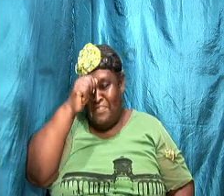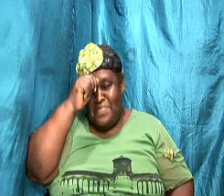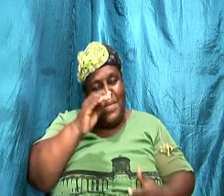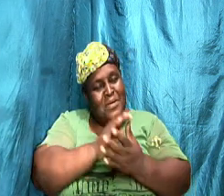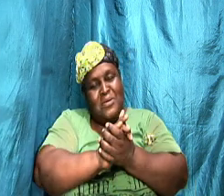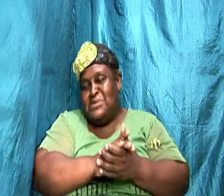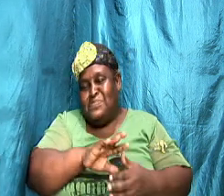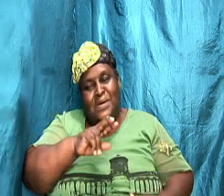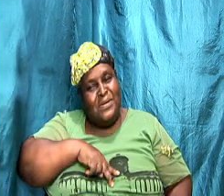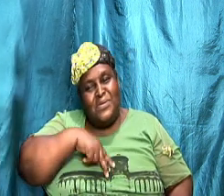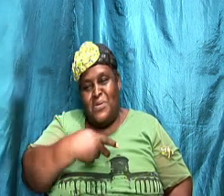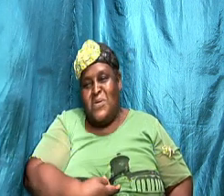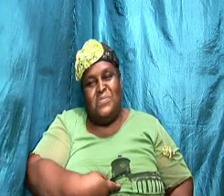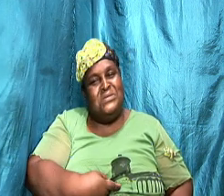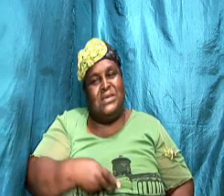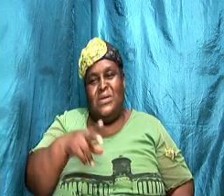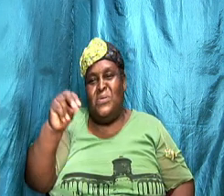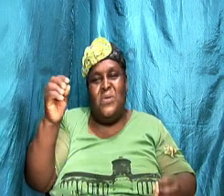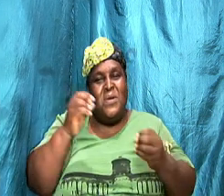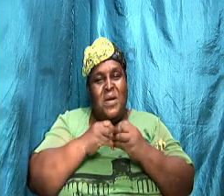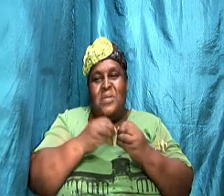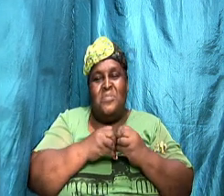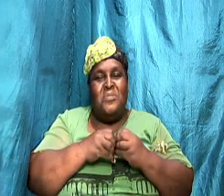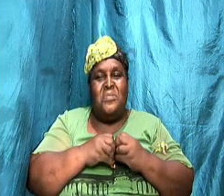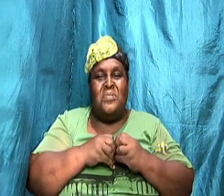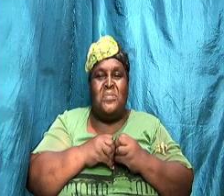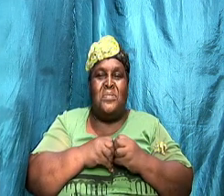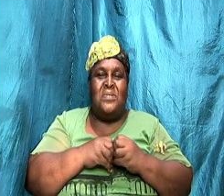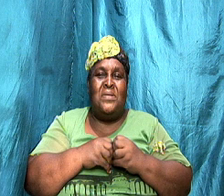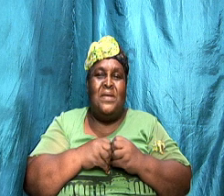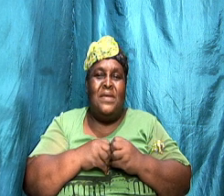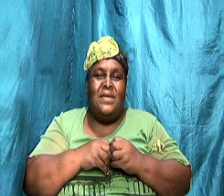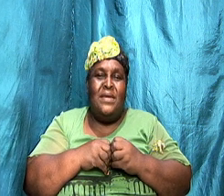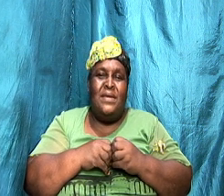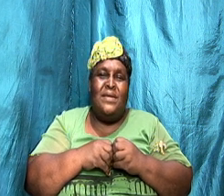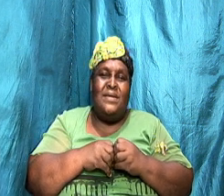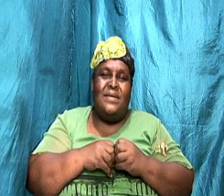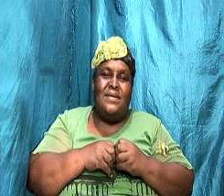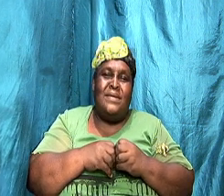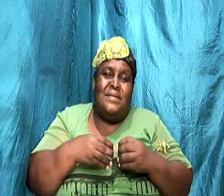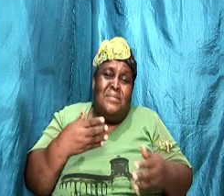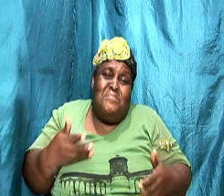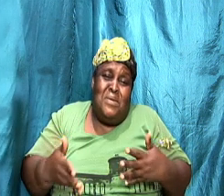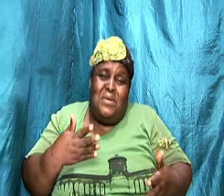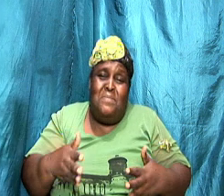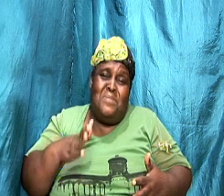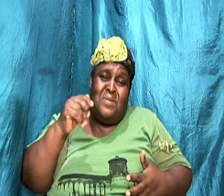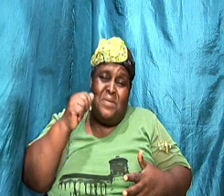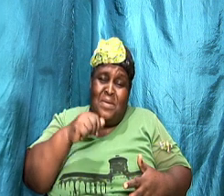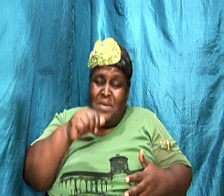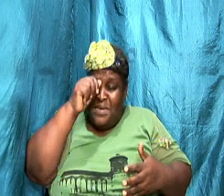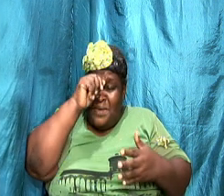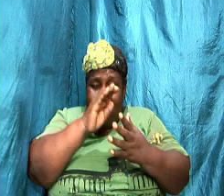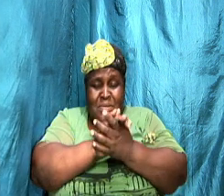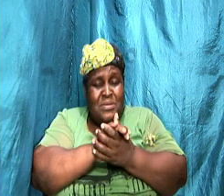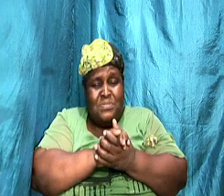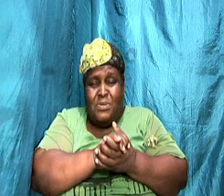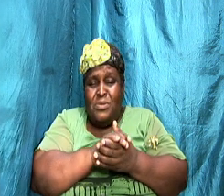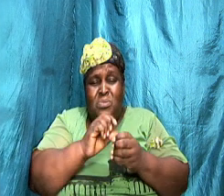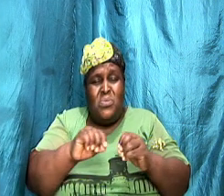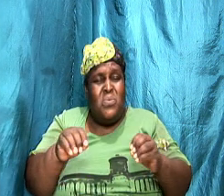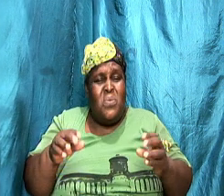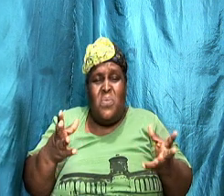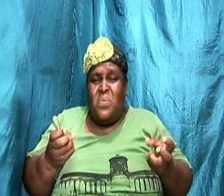so your spouse might not always want to talk your husband might not but making him aware that you know that he's upset will